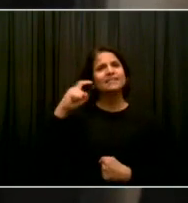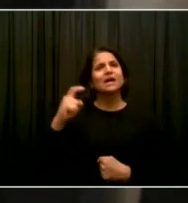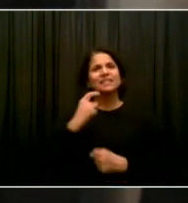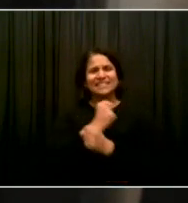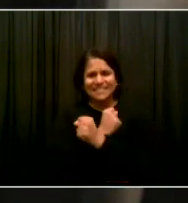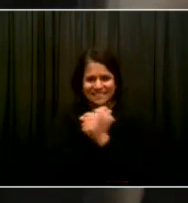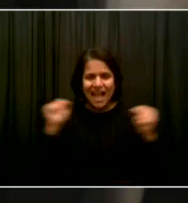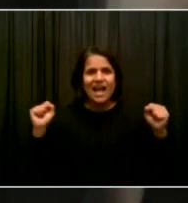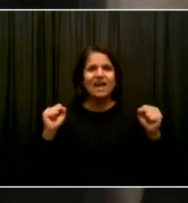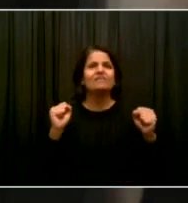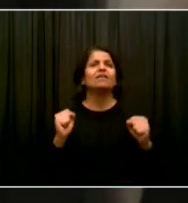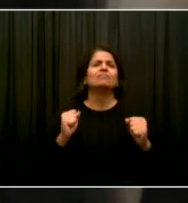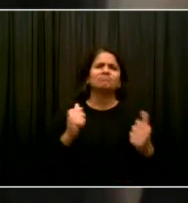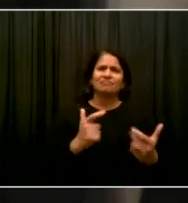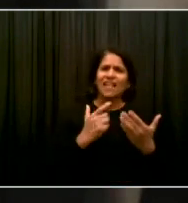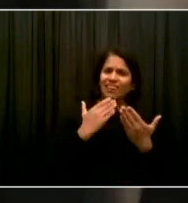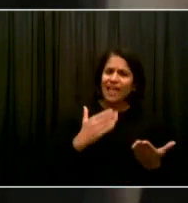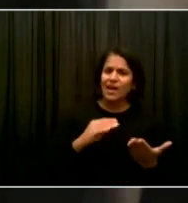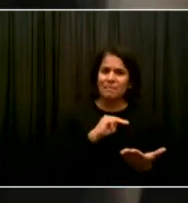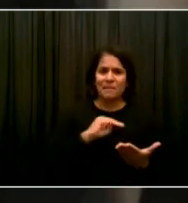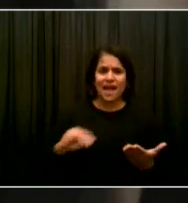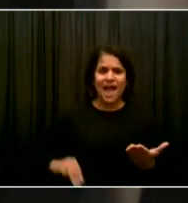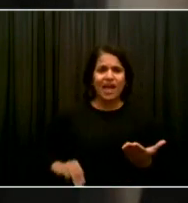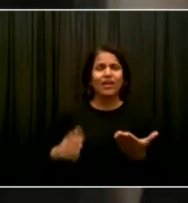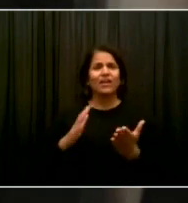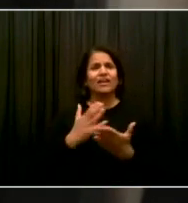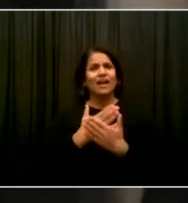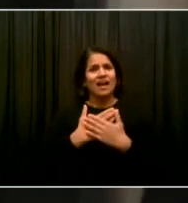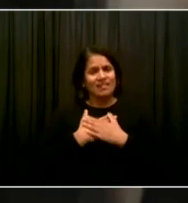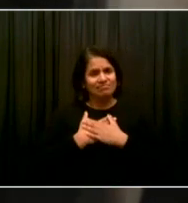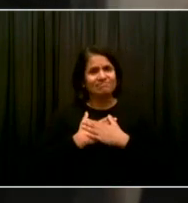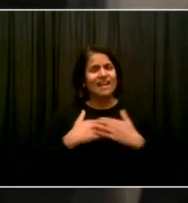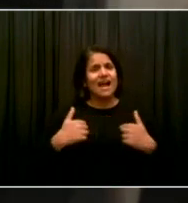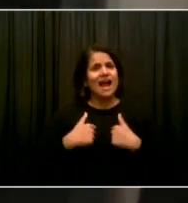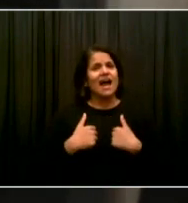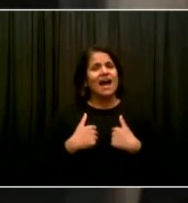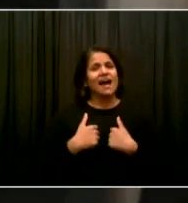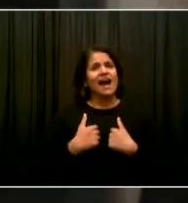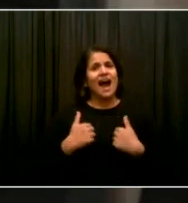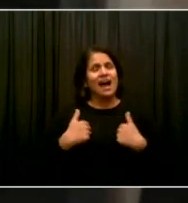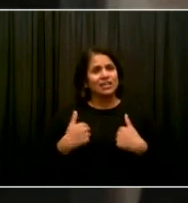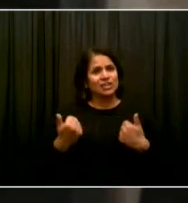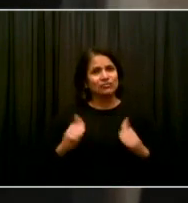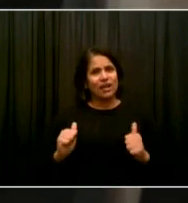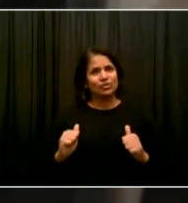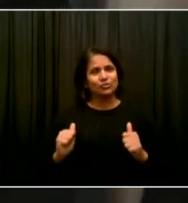I'm going to do my best to live up to this glorious key. It's a little big to wear.